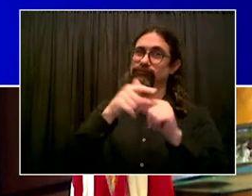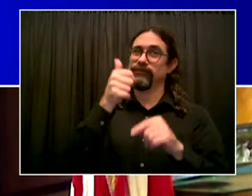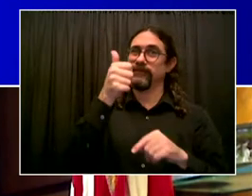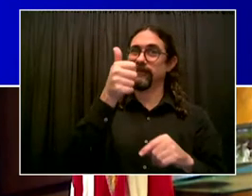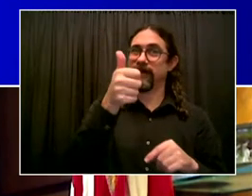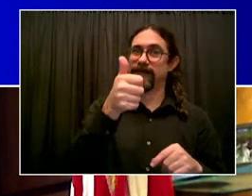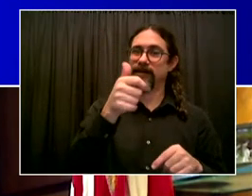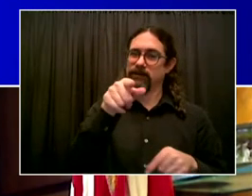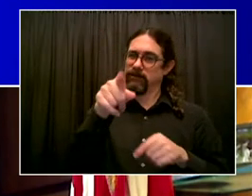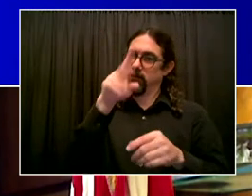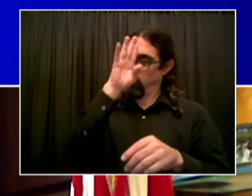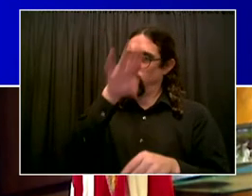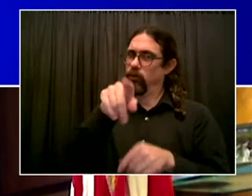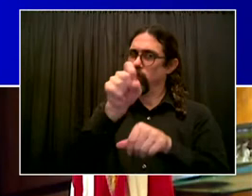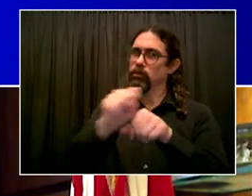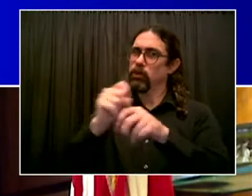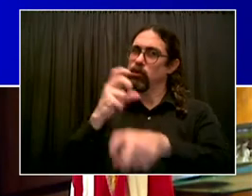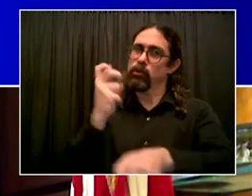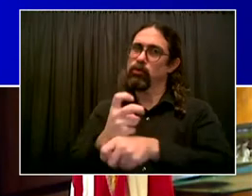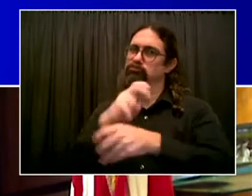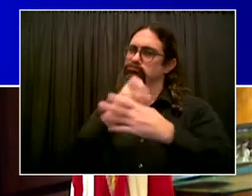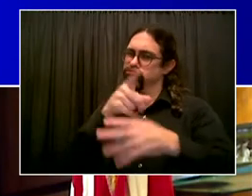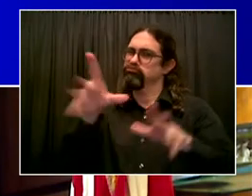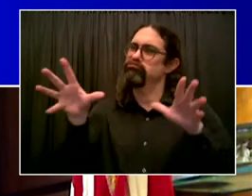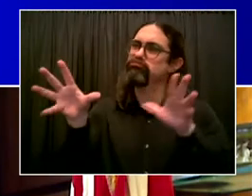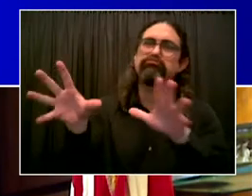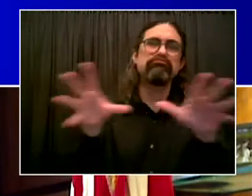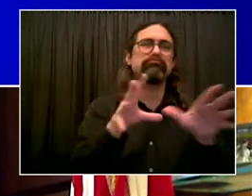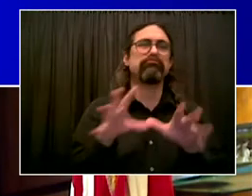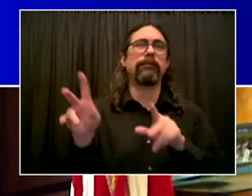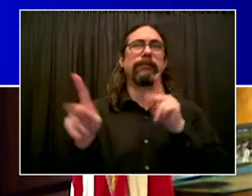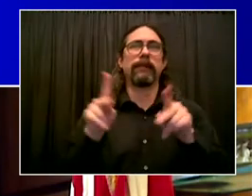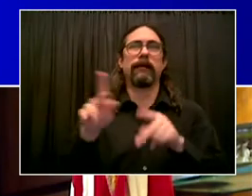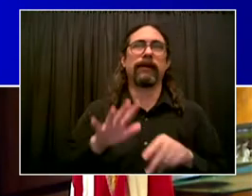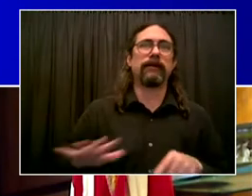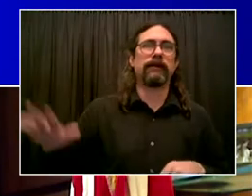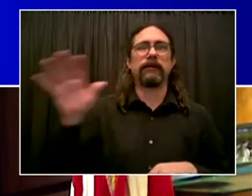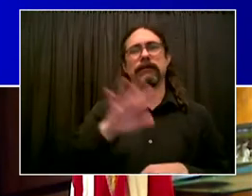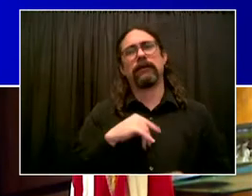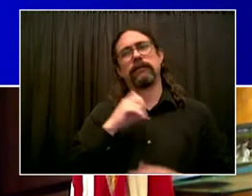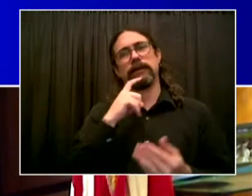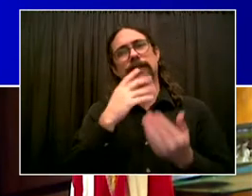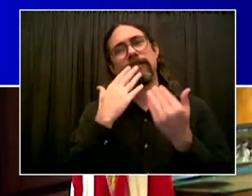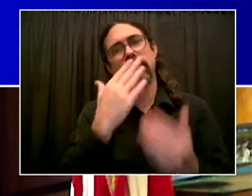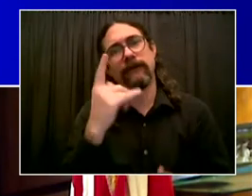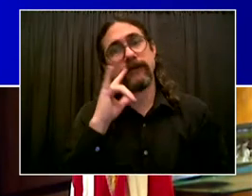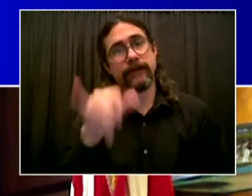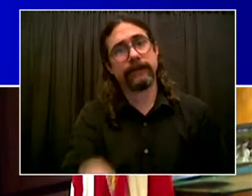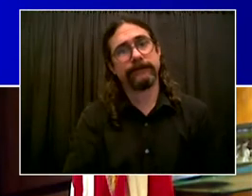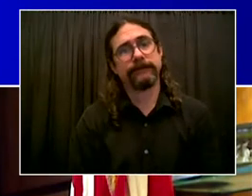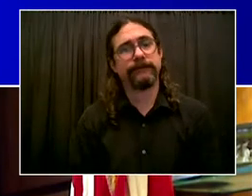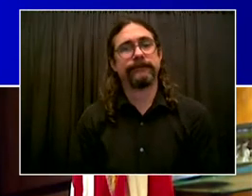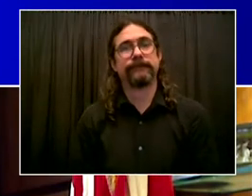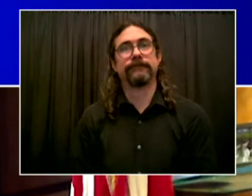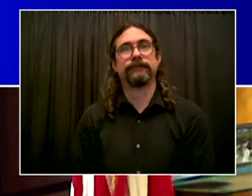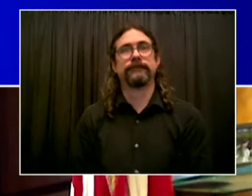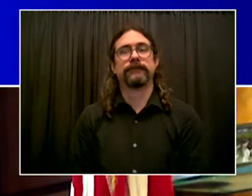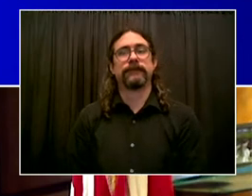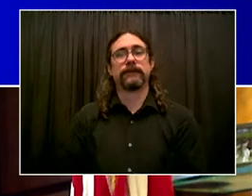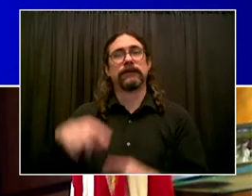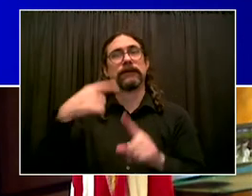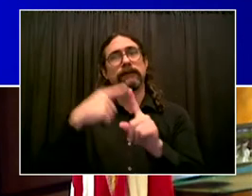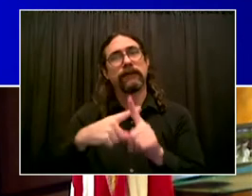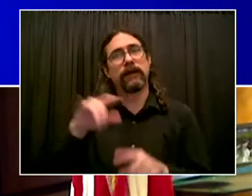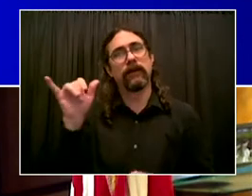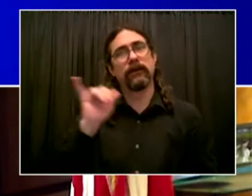vaccination all over the borough. Thank you for that, and send a message to D3. On behalf of the people of New York City, we say happy